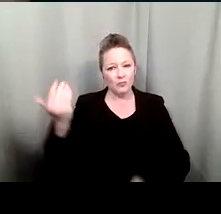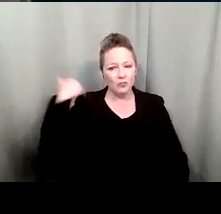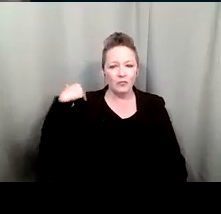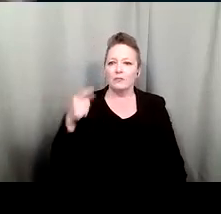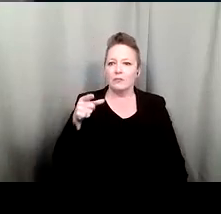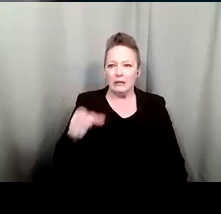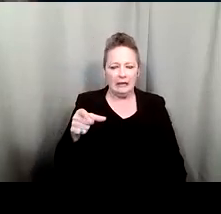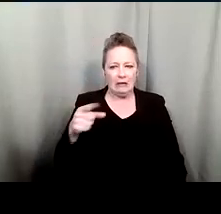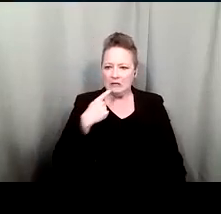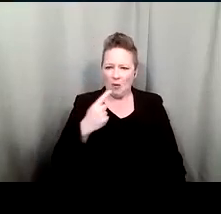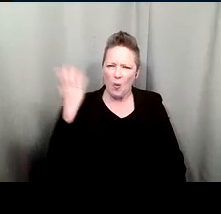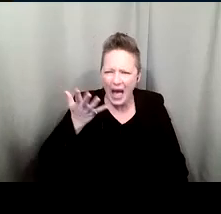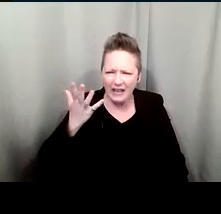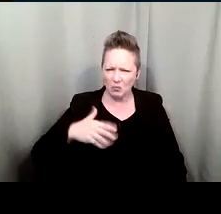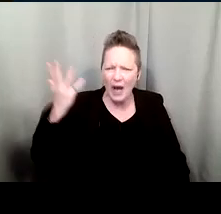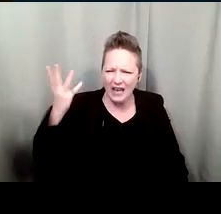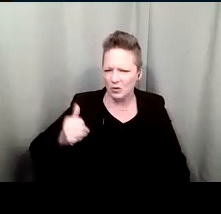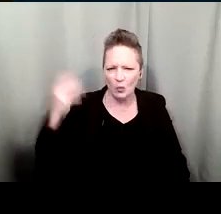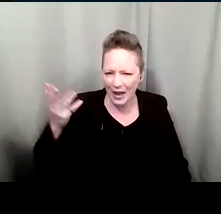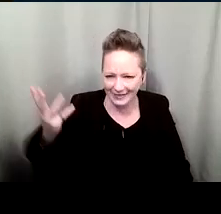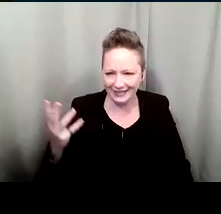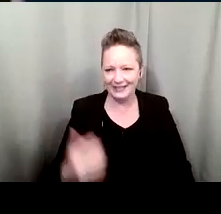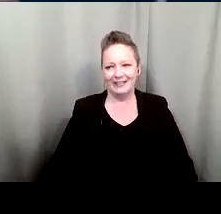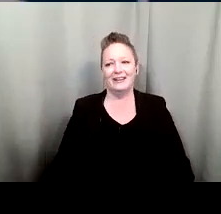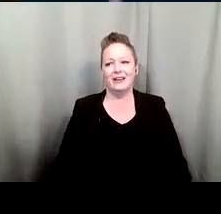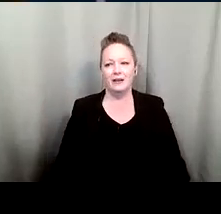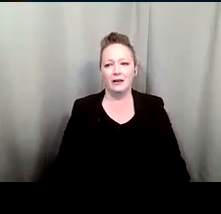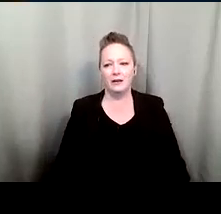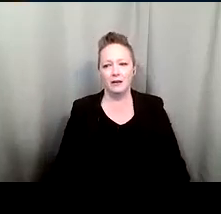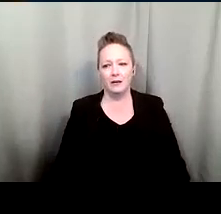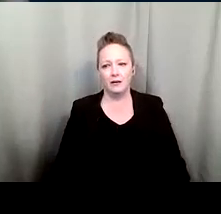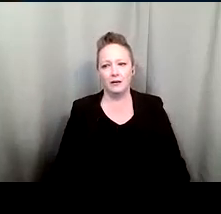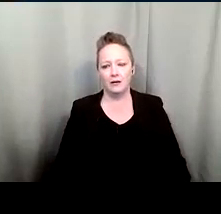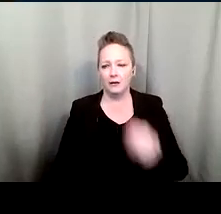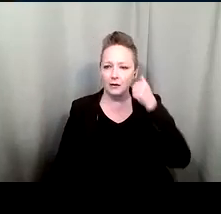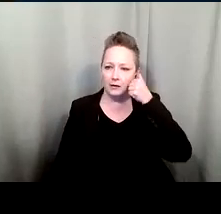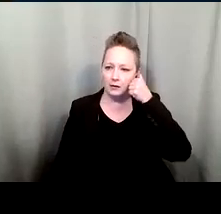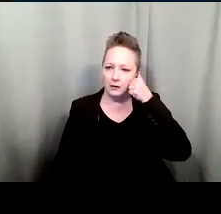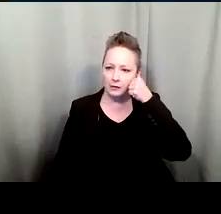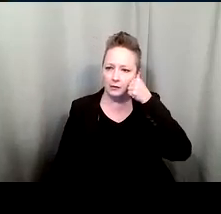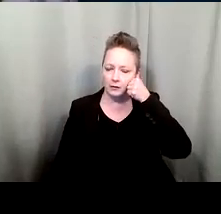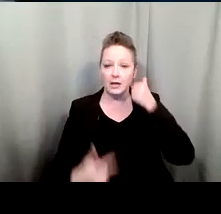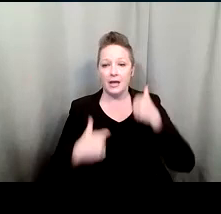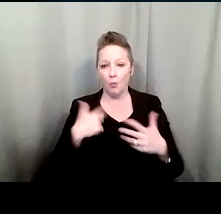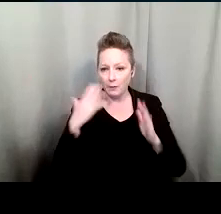he want me to repeat because he doesn't understand